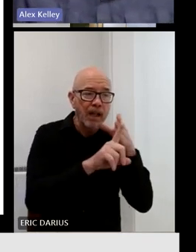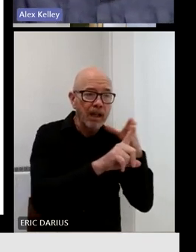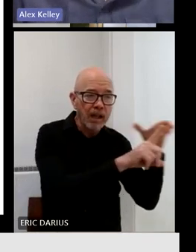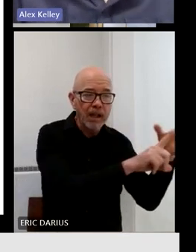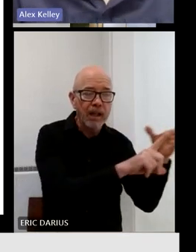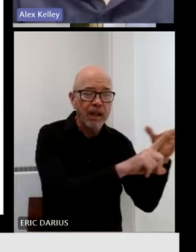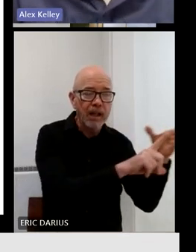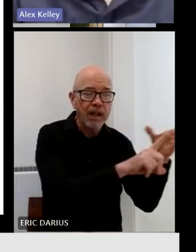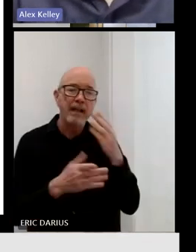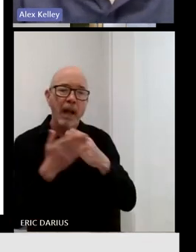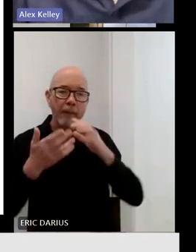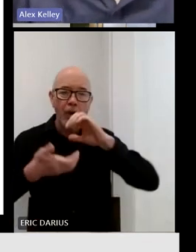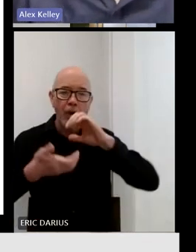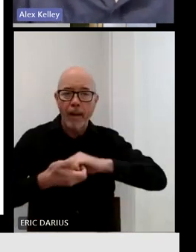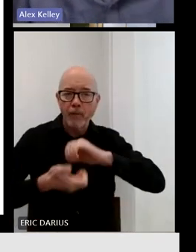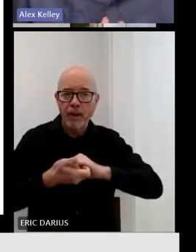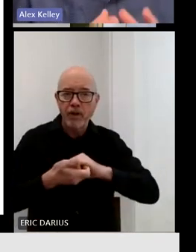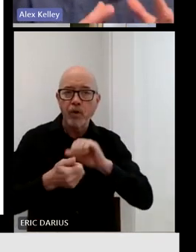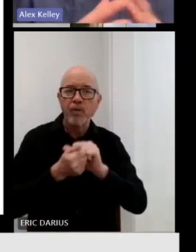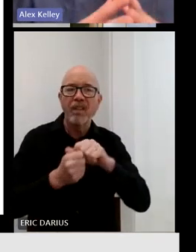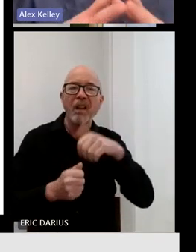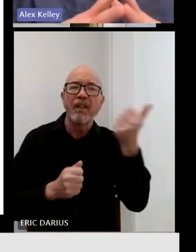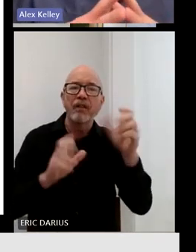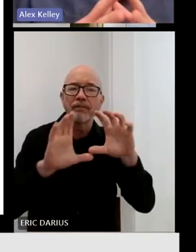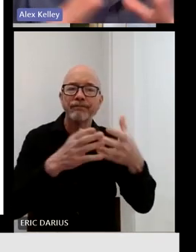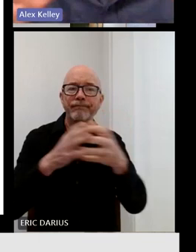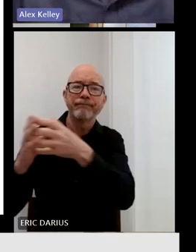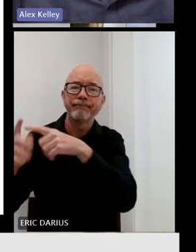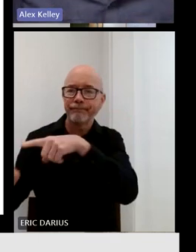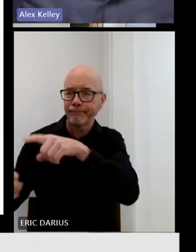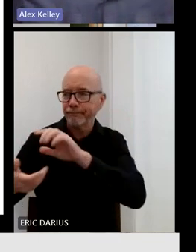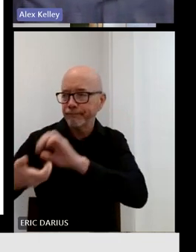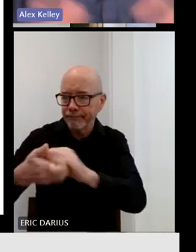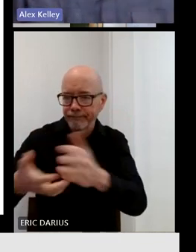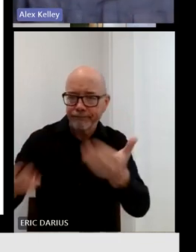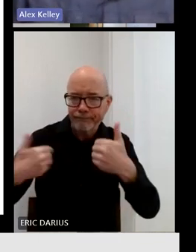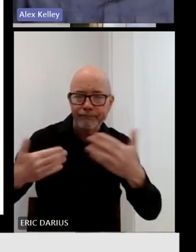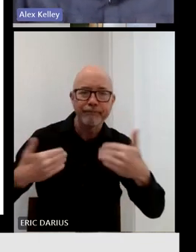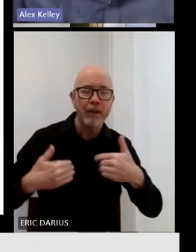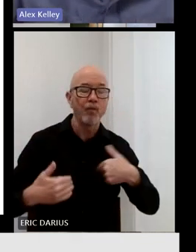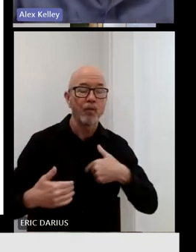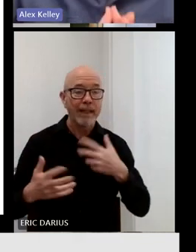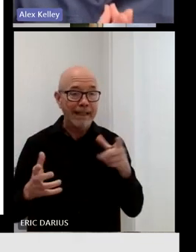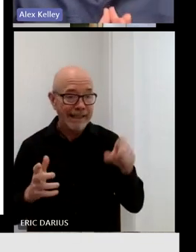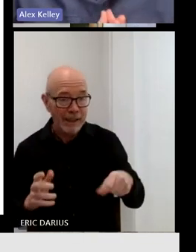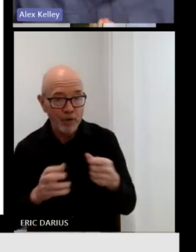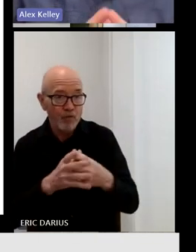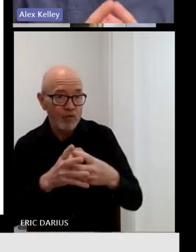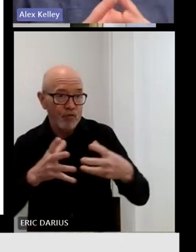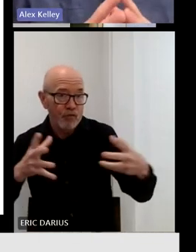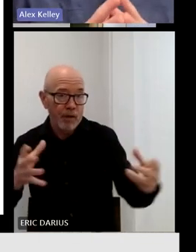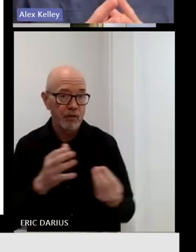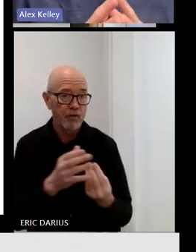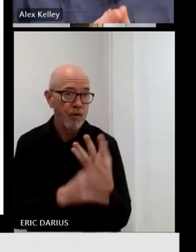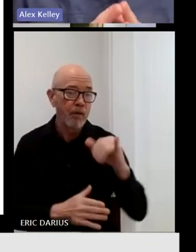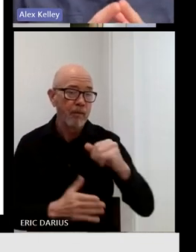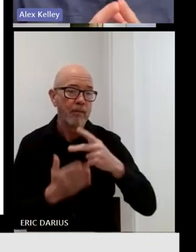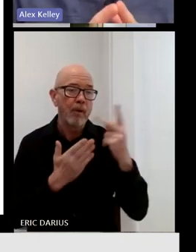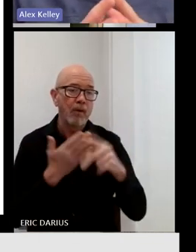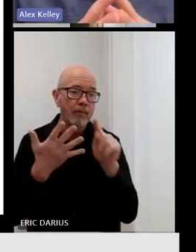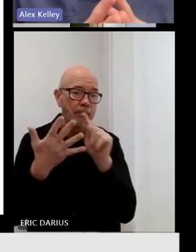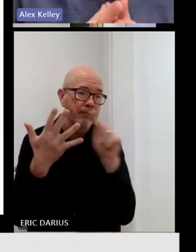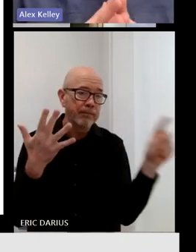we encourage those entities and recommend that those entities really work as hard as they can to scale those programs to the